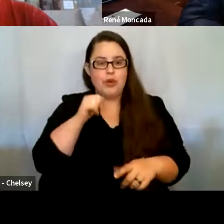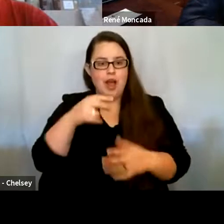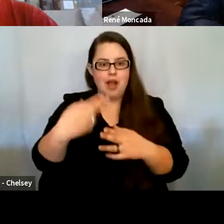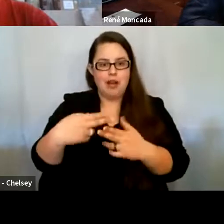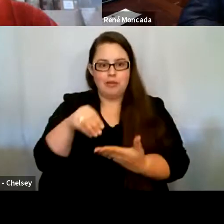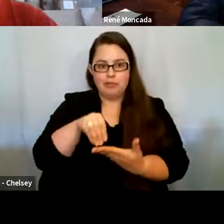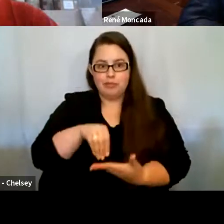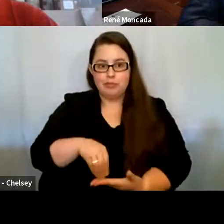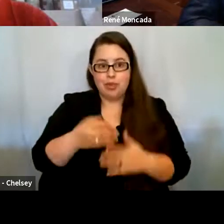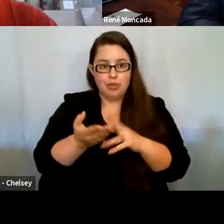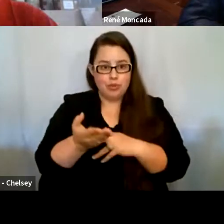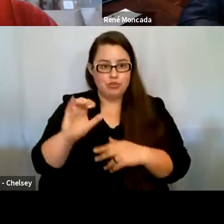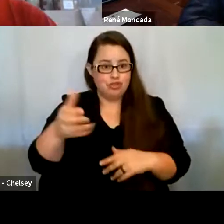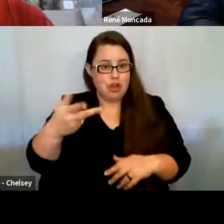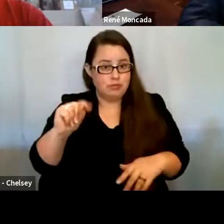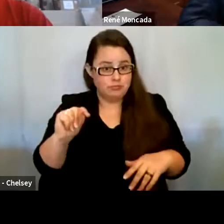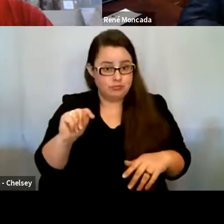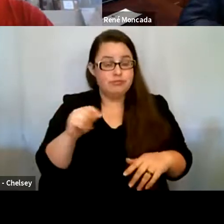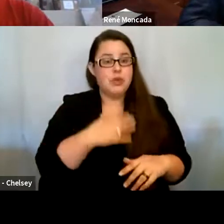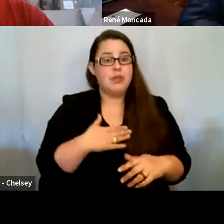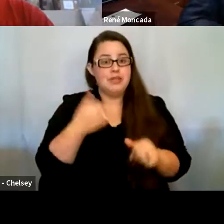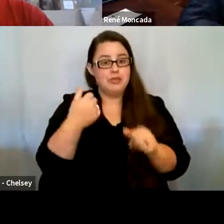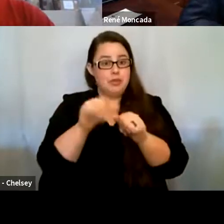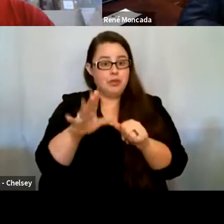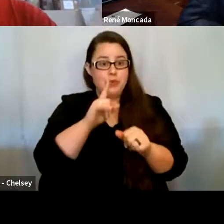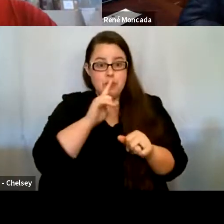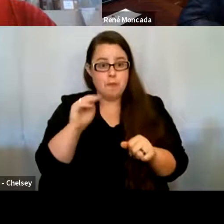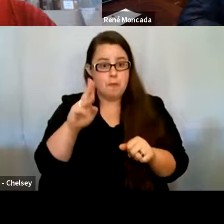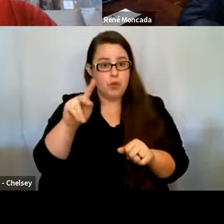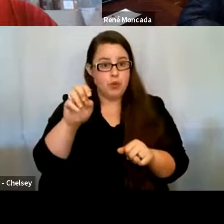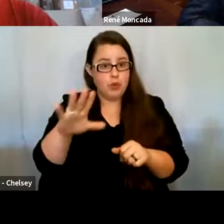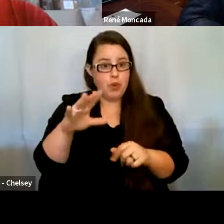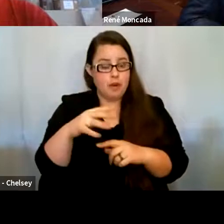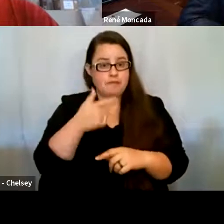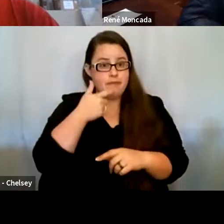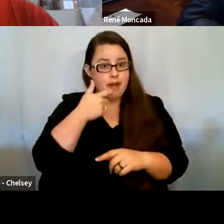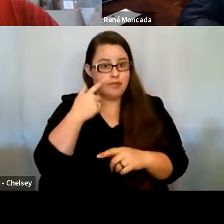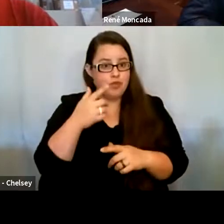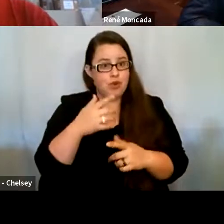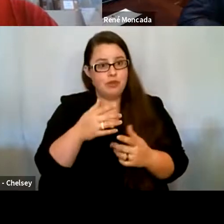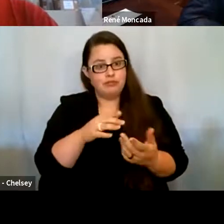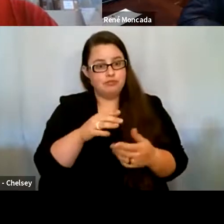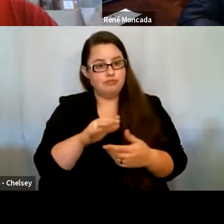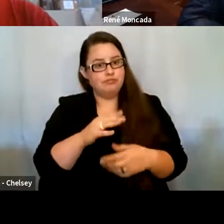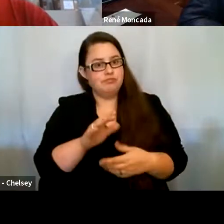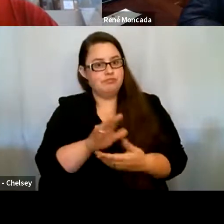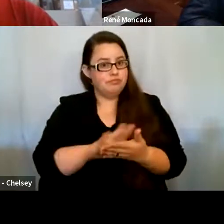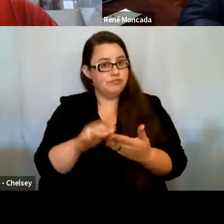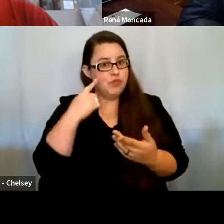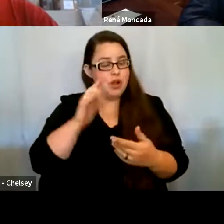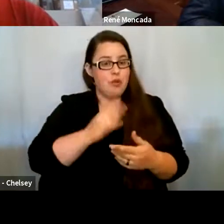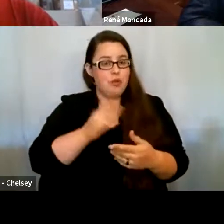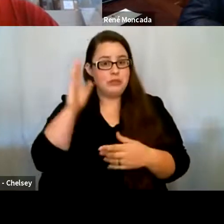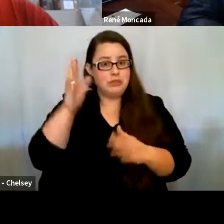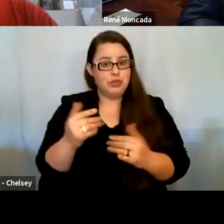chat. Please remember to mute your microphones as a courtesy to our speaker today. And that